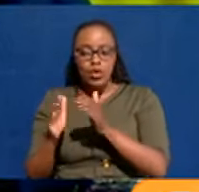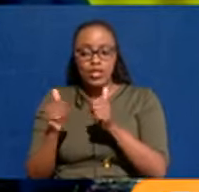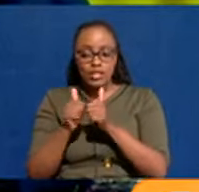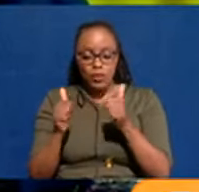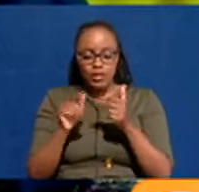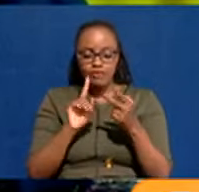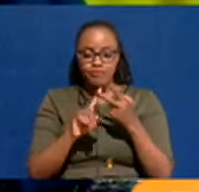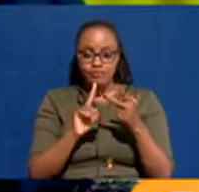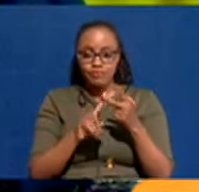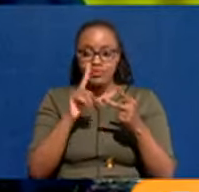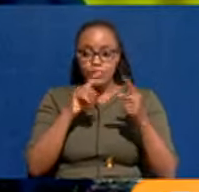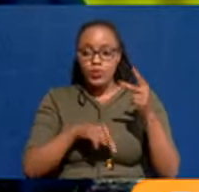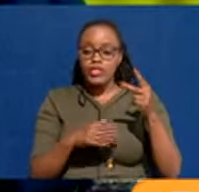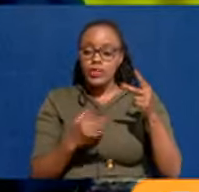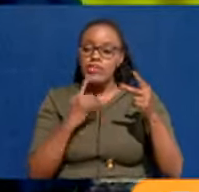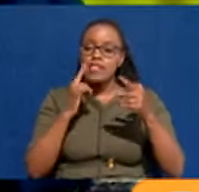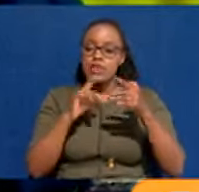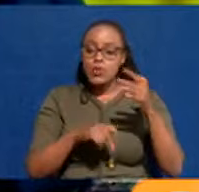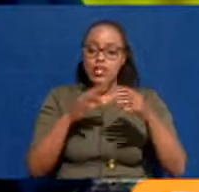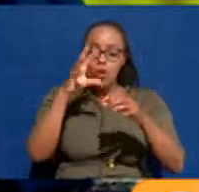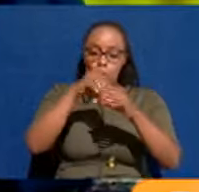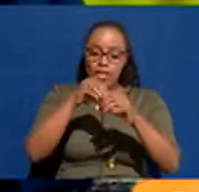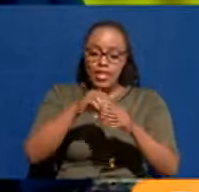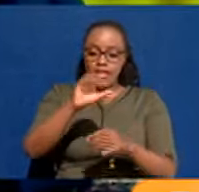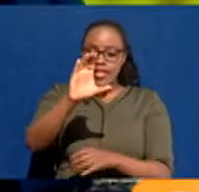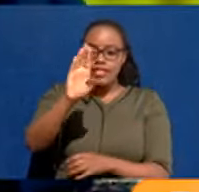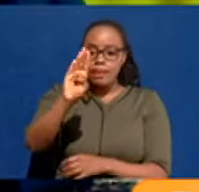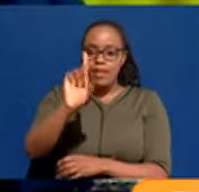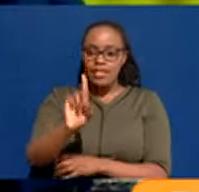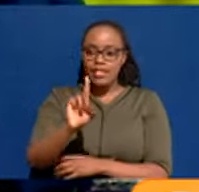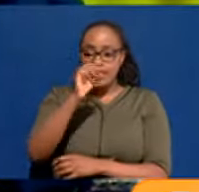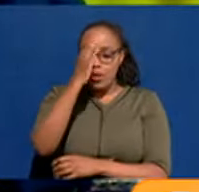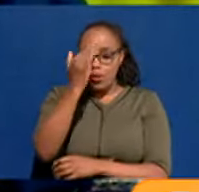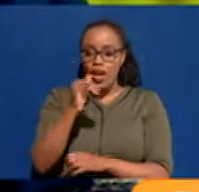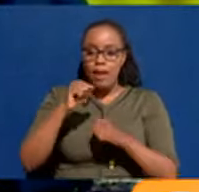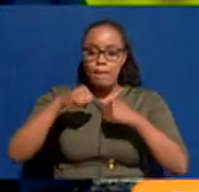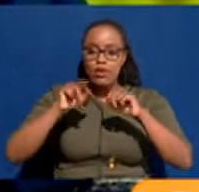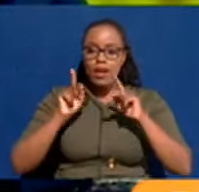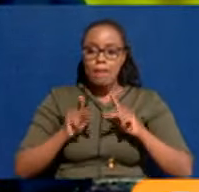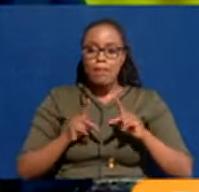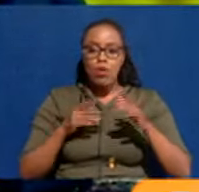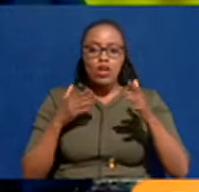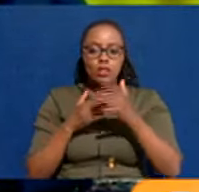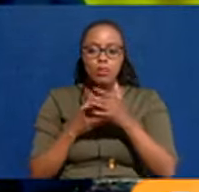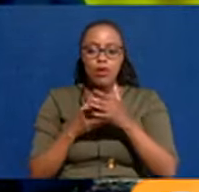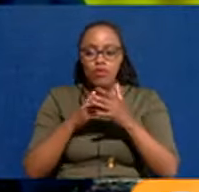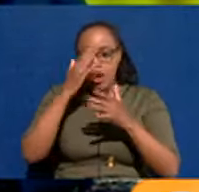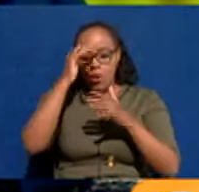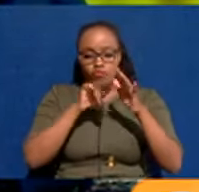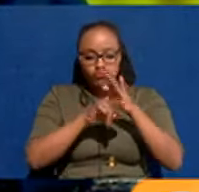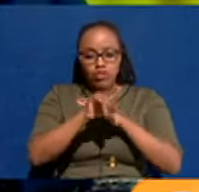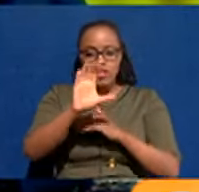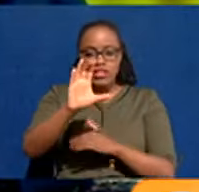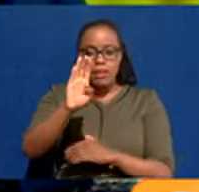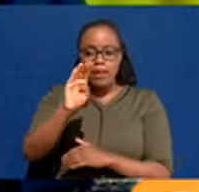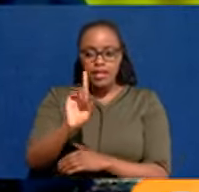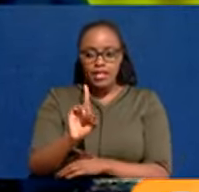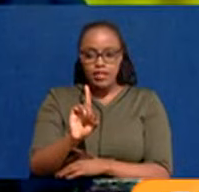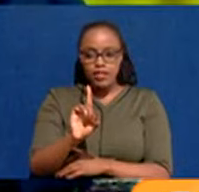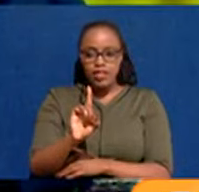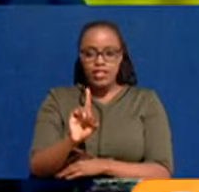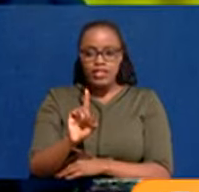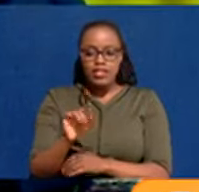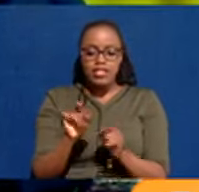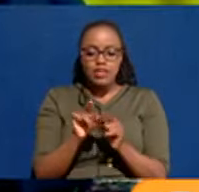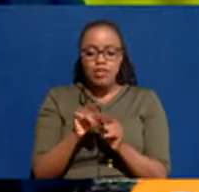The second thing, of course, we've said within the CBD, because Boda Boda's were banned. It's as if getting into the CBD is a matter